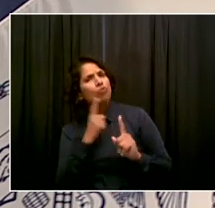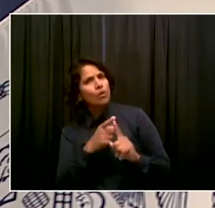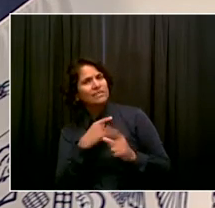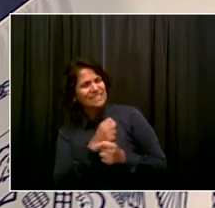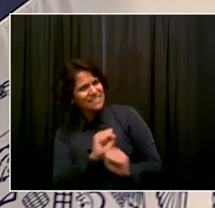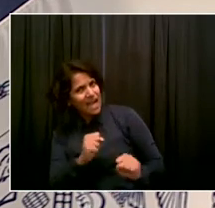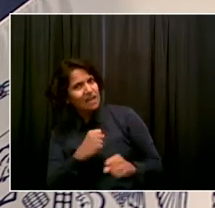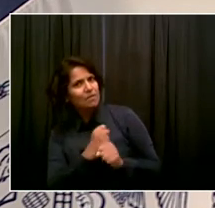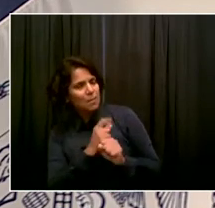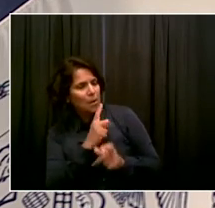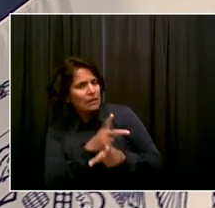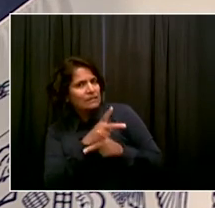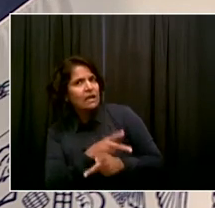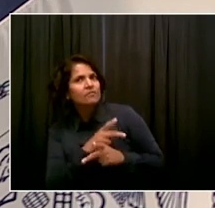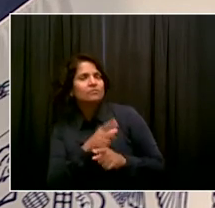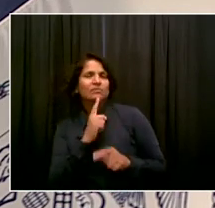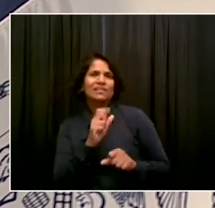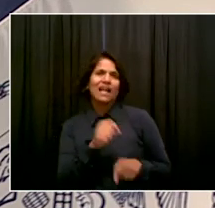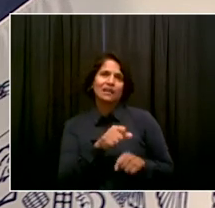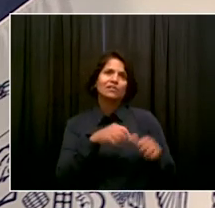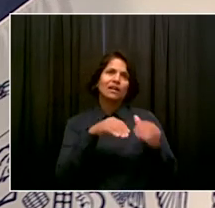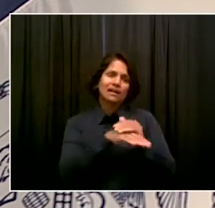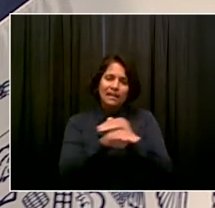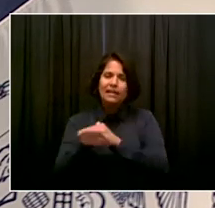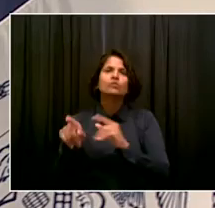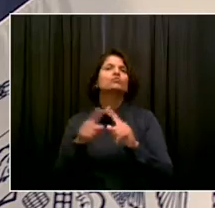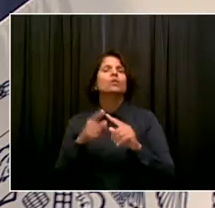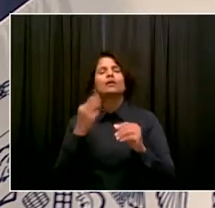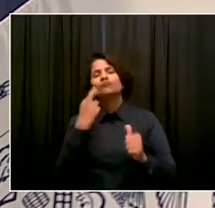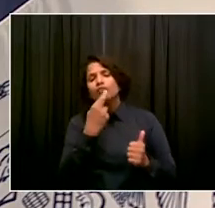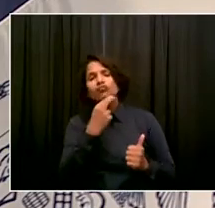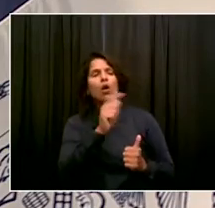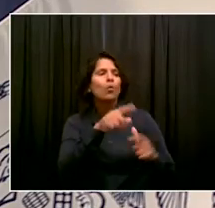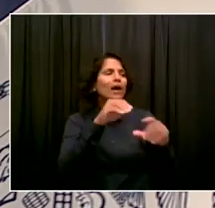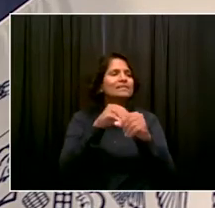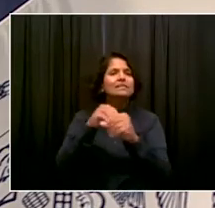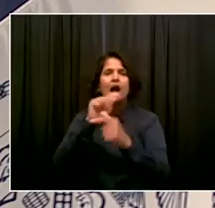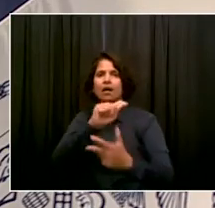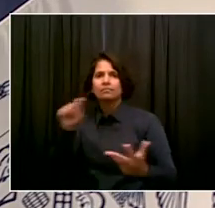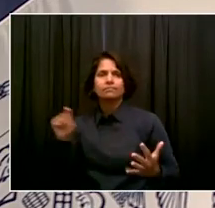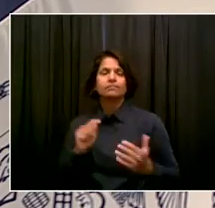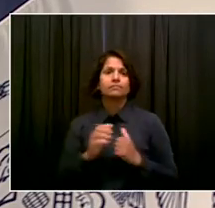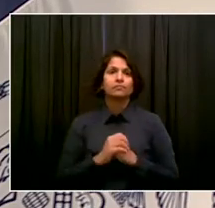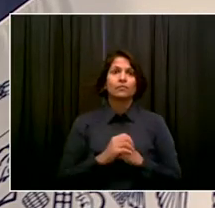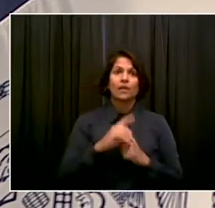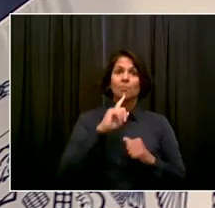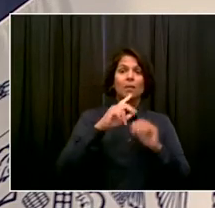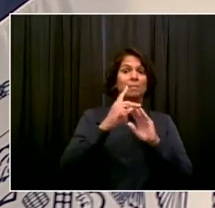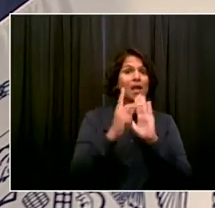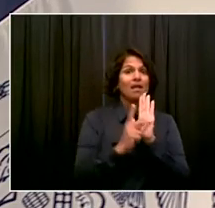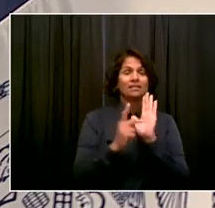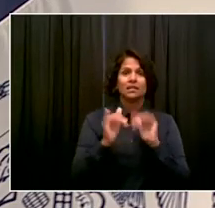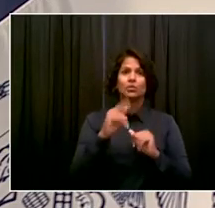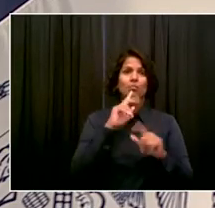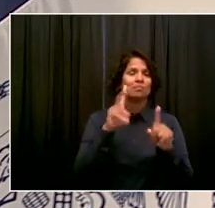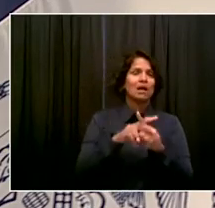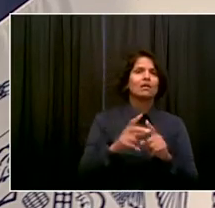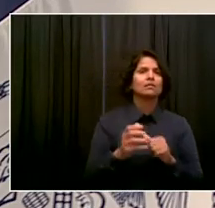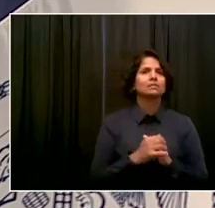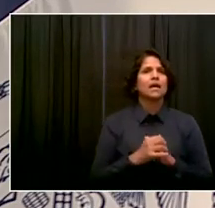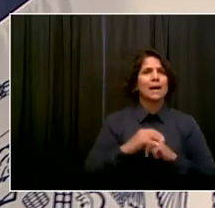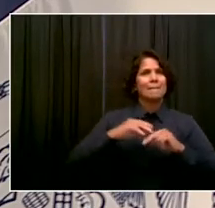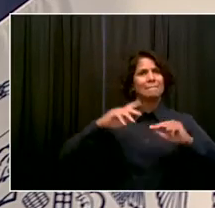to do here is focus on the folks who could be vaccinated, the whole purpose in doing this is to give people